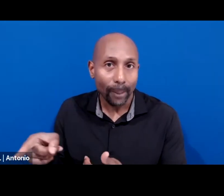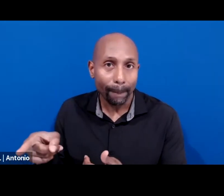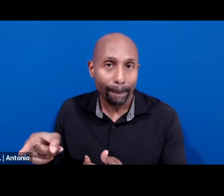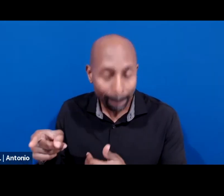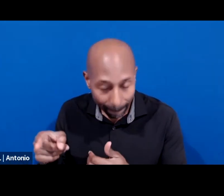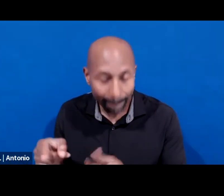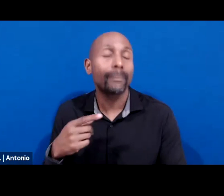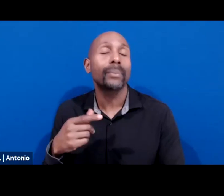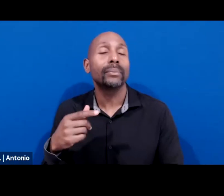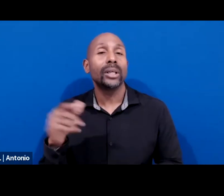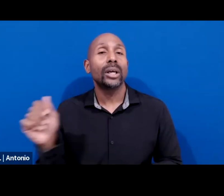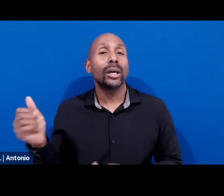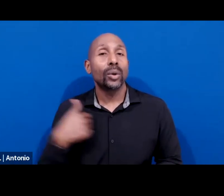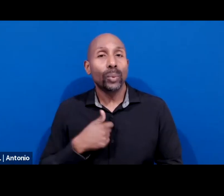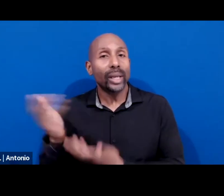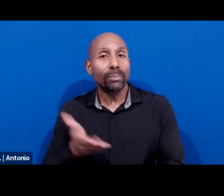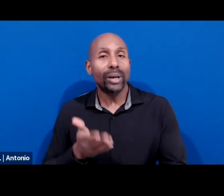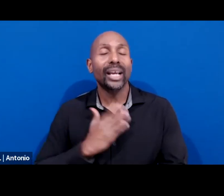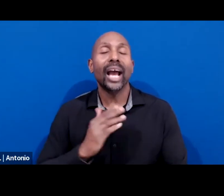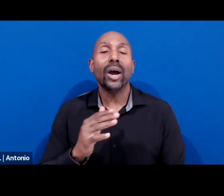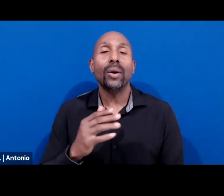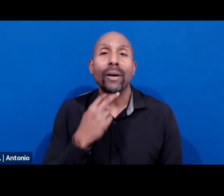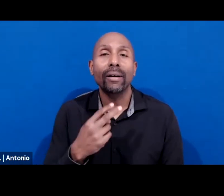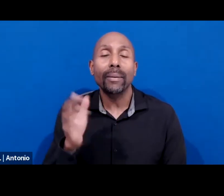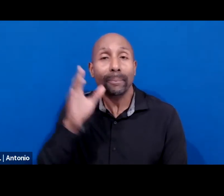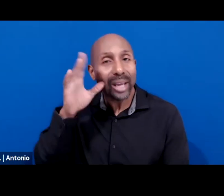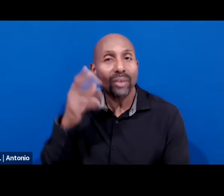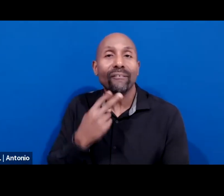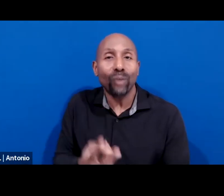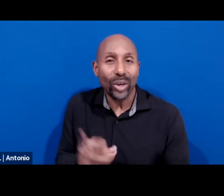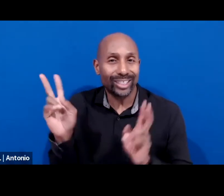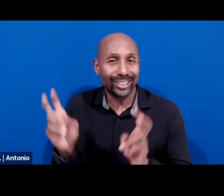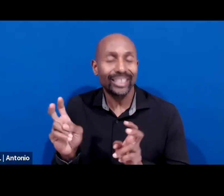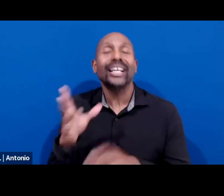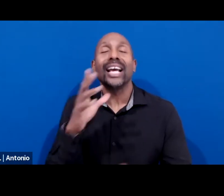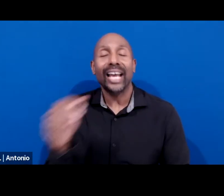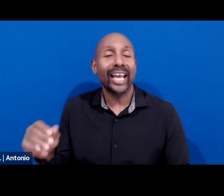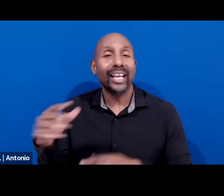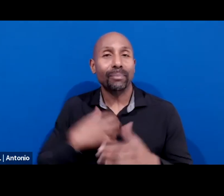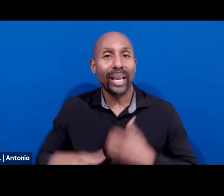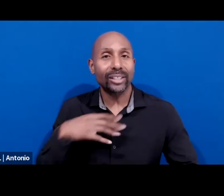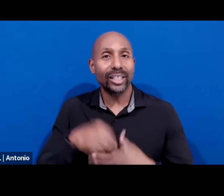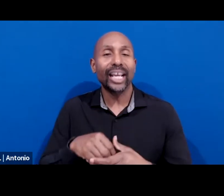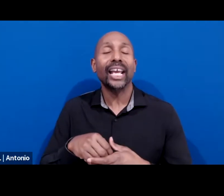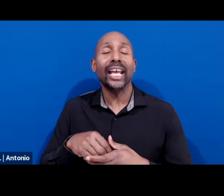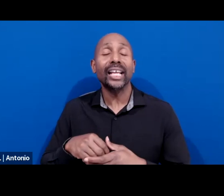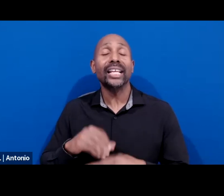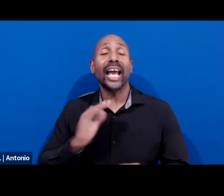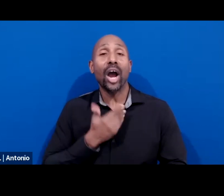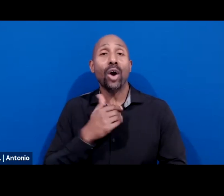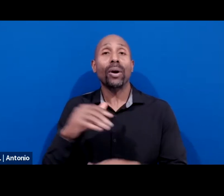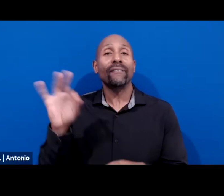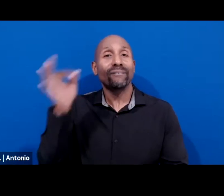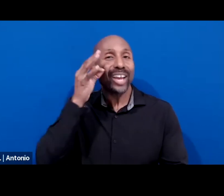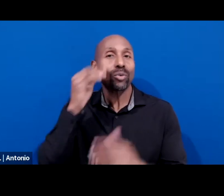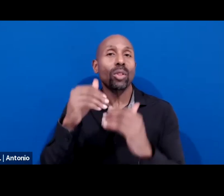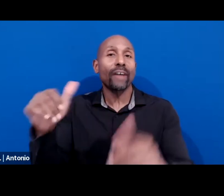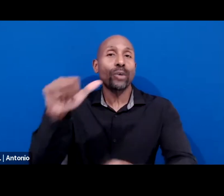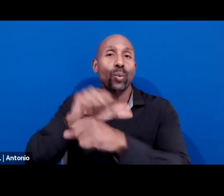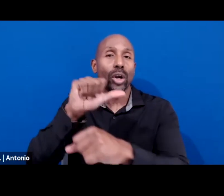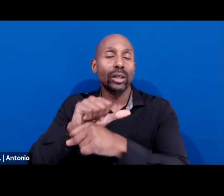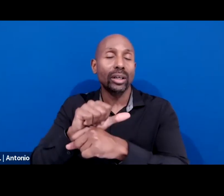we're bringing our parents' voice and passion in the work that we're doing at the federal level. Every single one of us care so